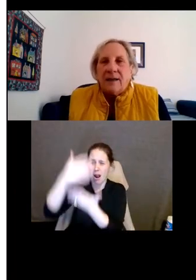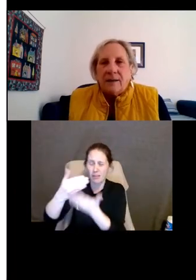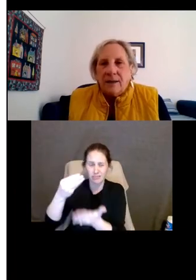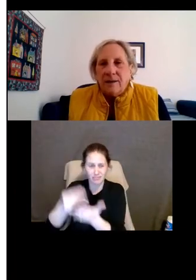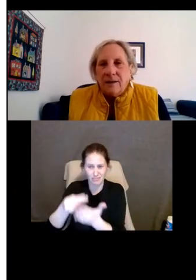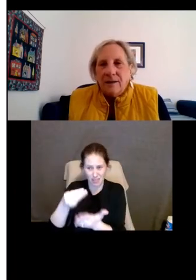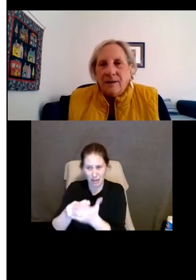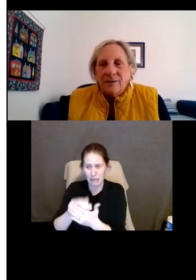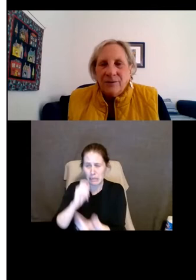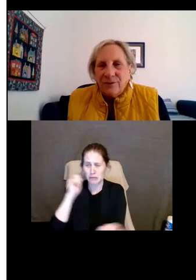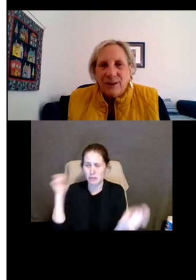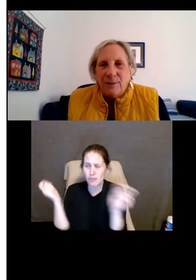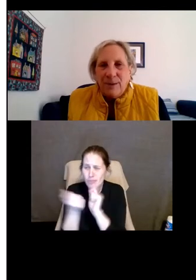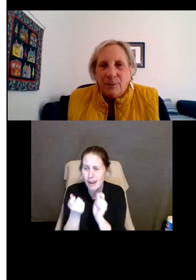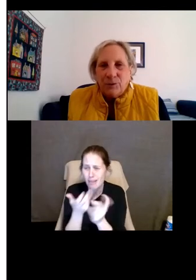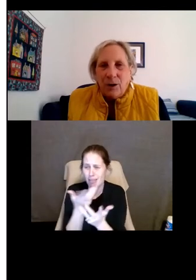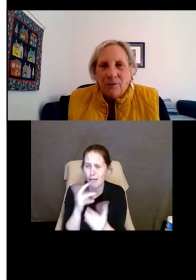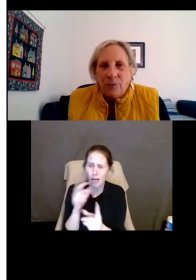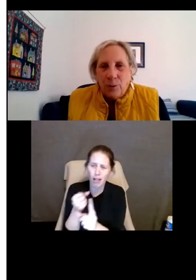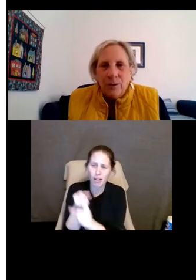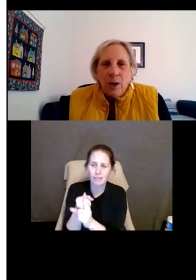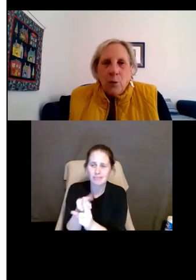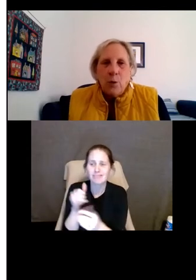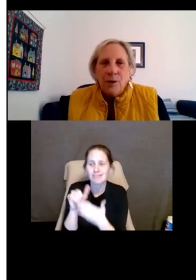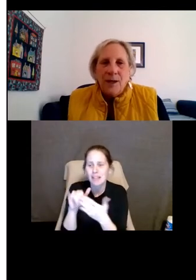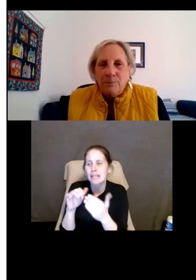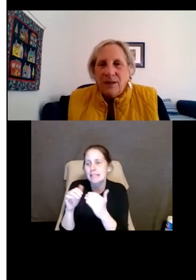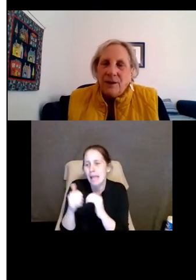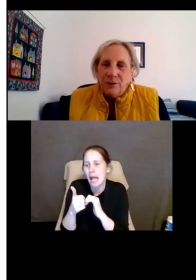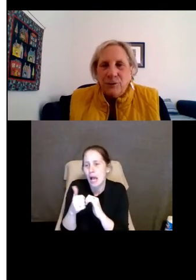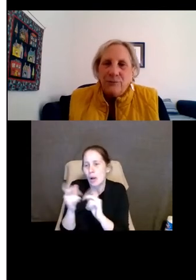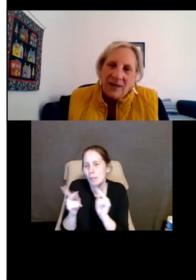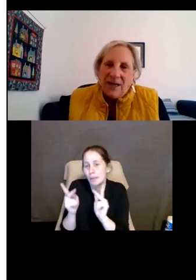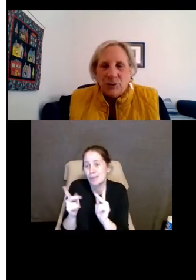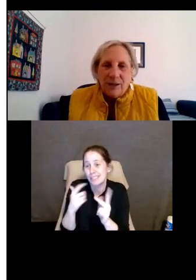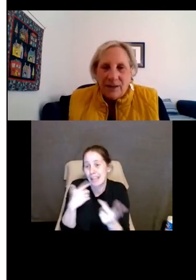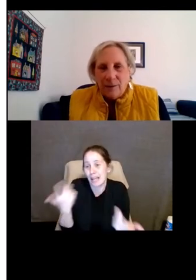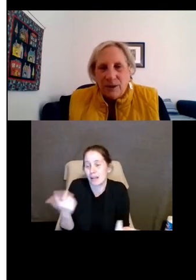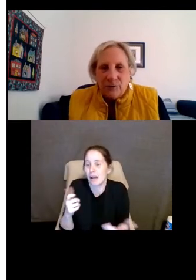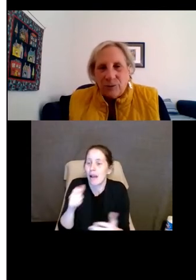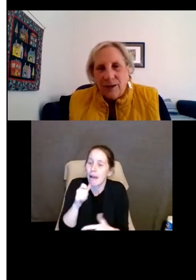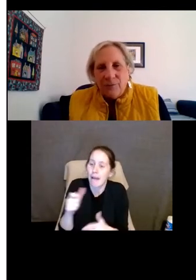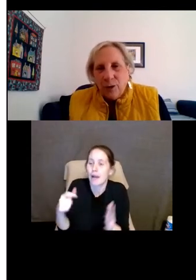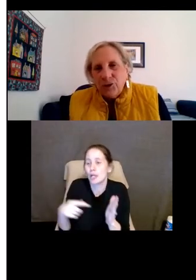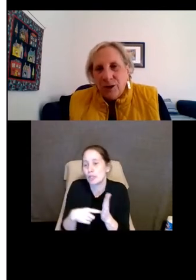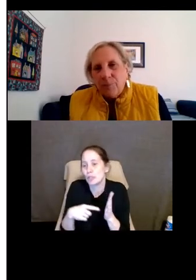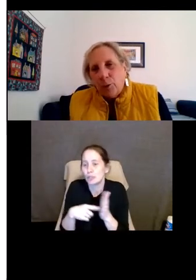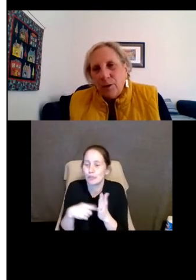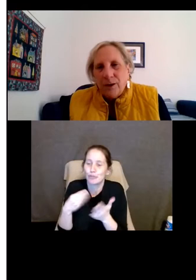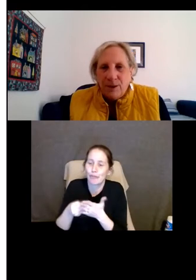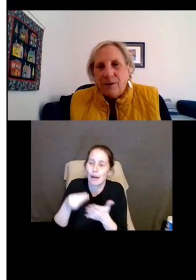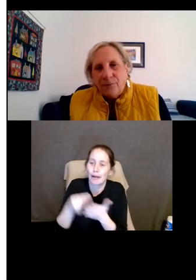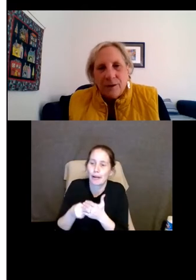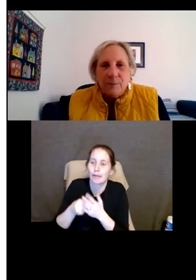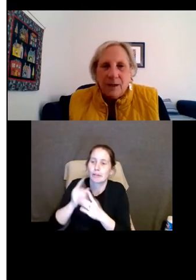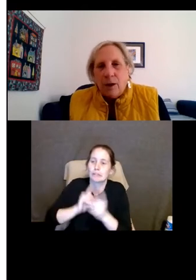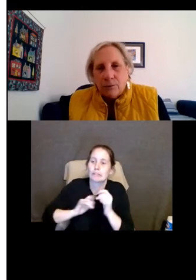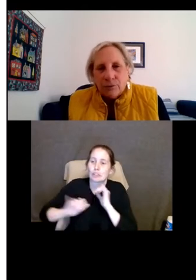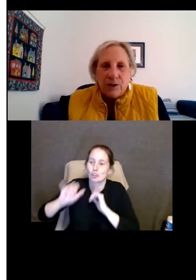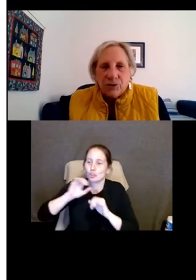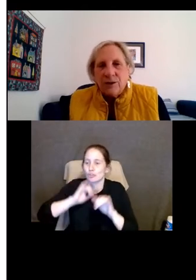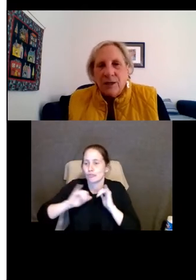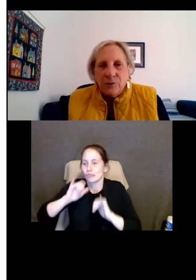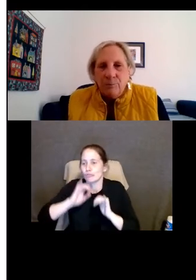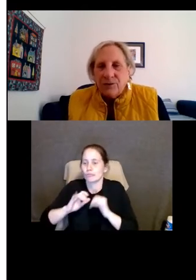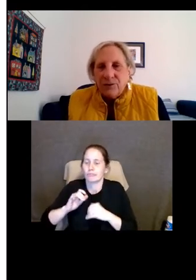dramatically? This is lay people talk for. Would it be an undue financial and administrative hardship or would it be a fundamental